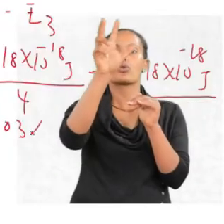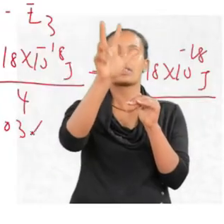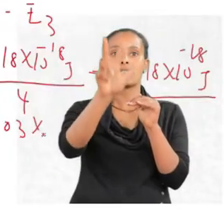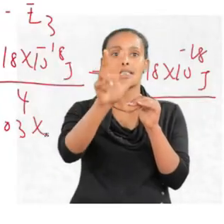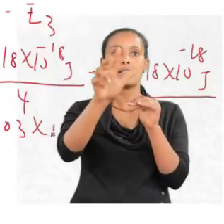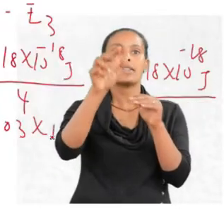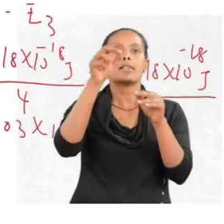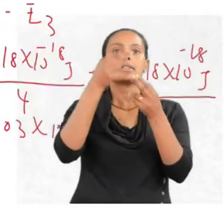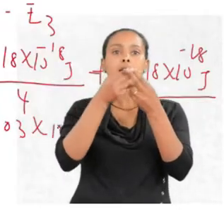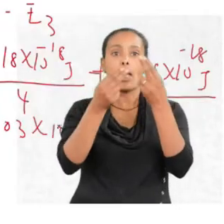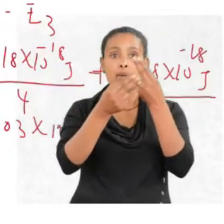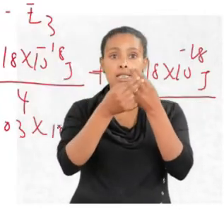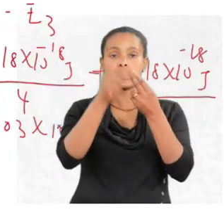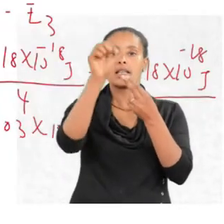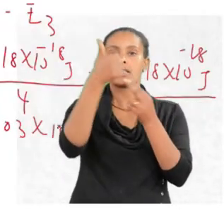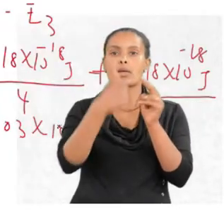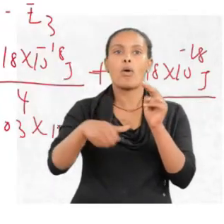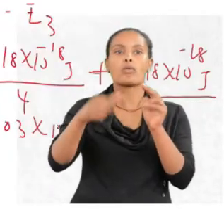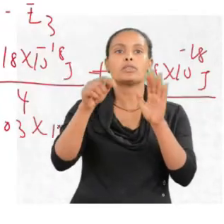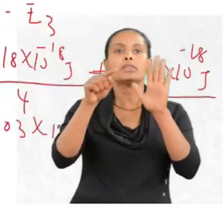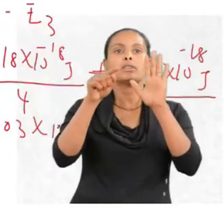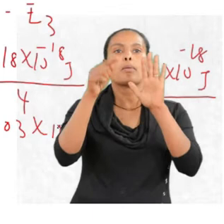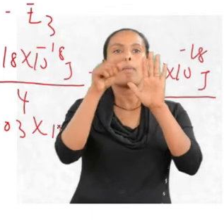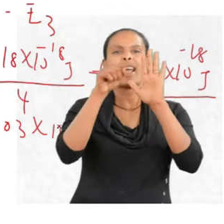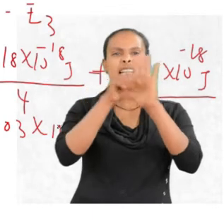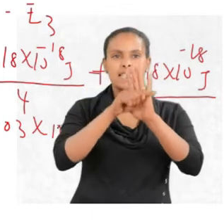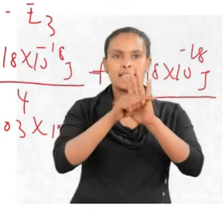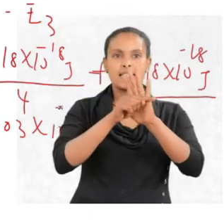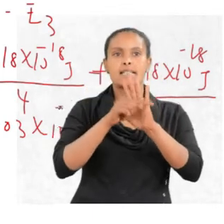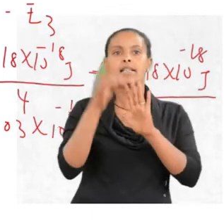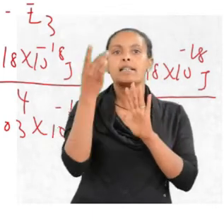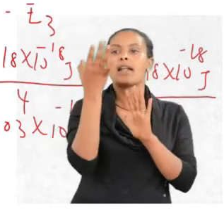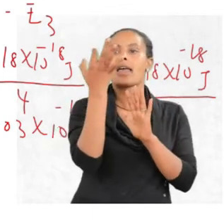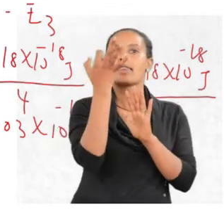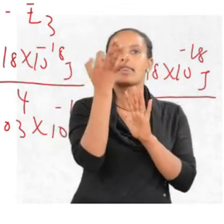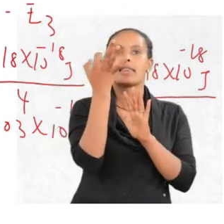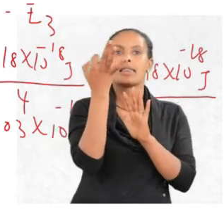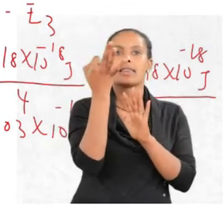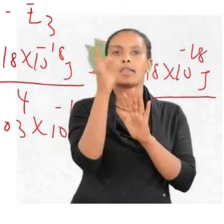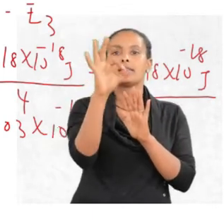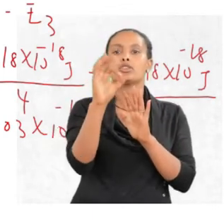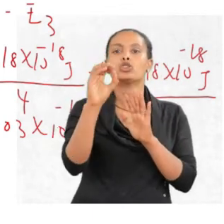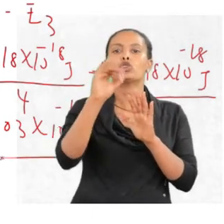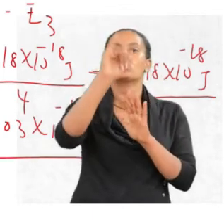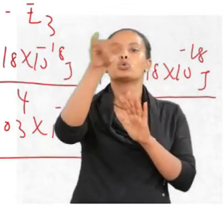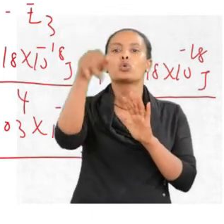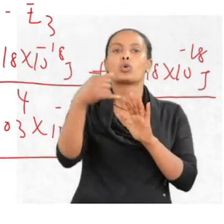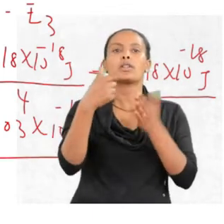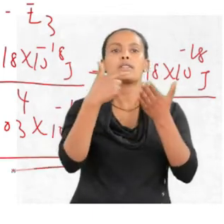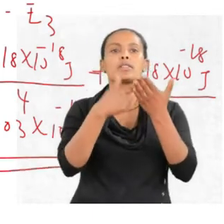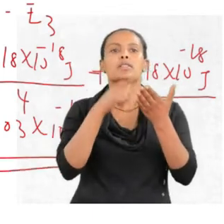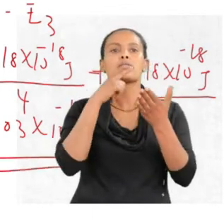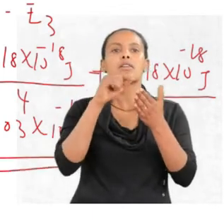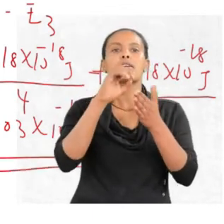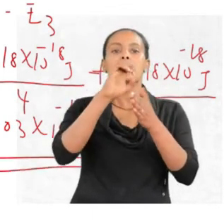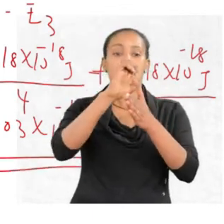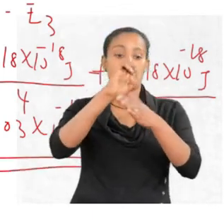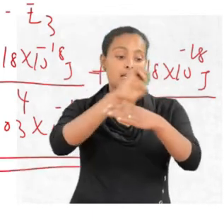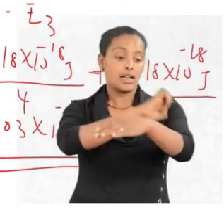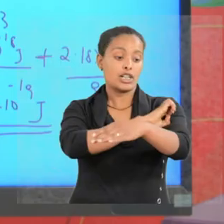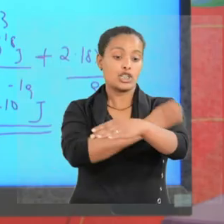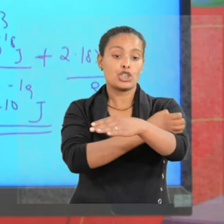times ten to the power of minus 19 joule. This is energy